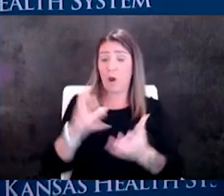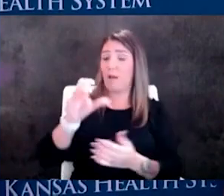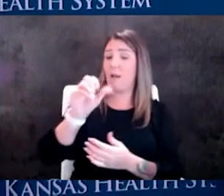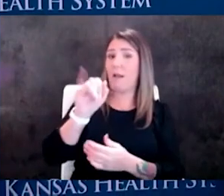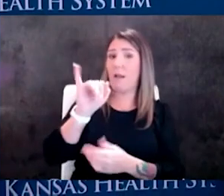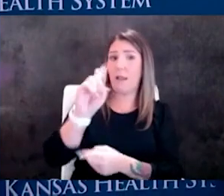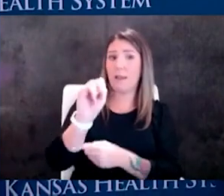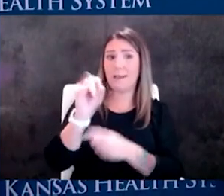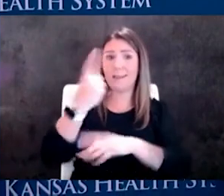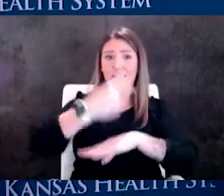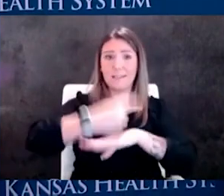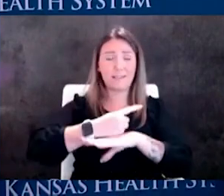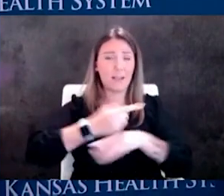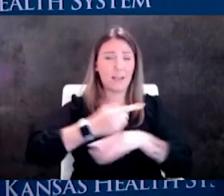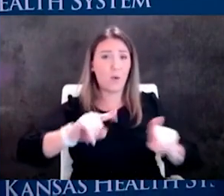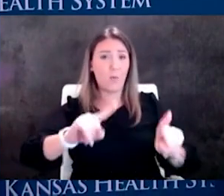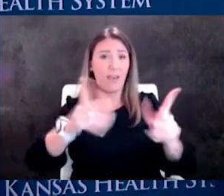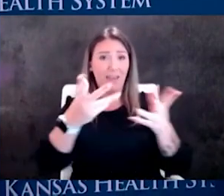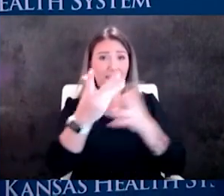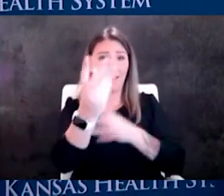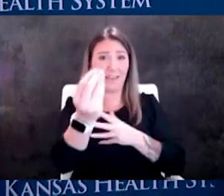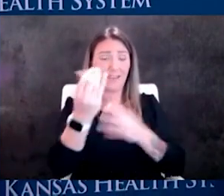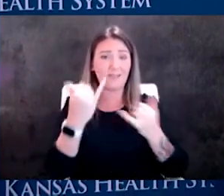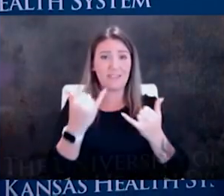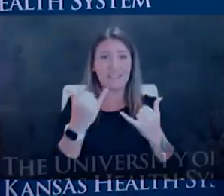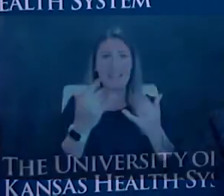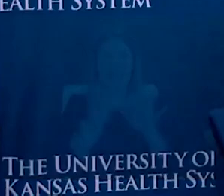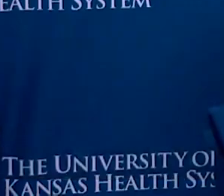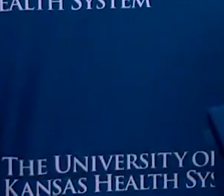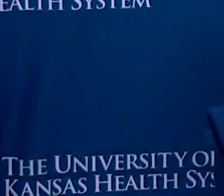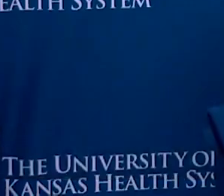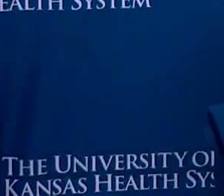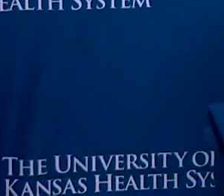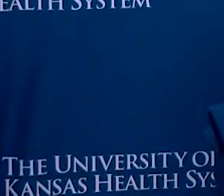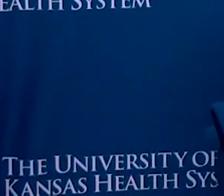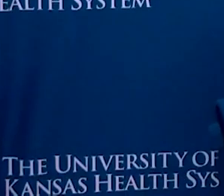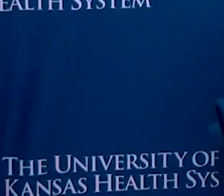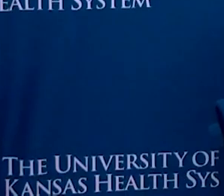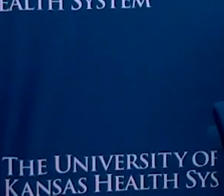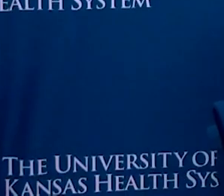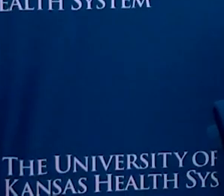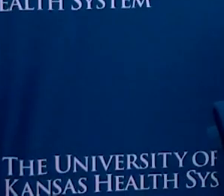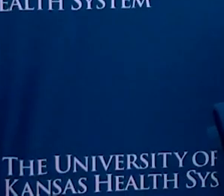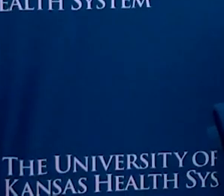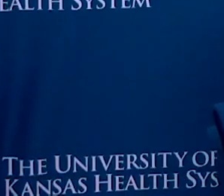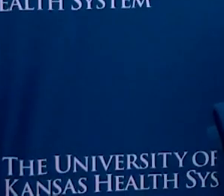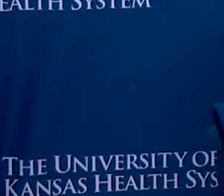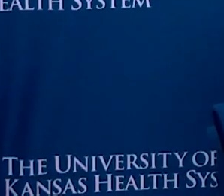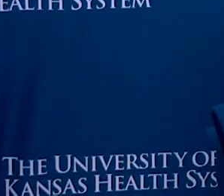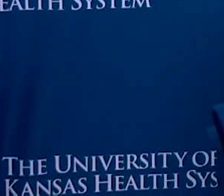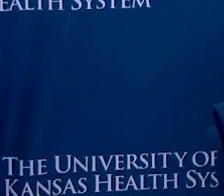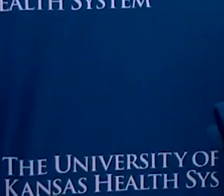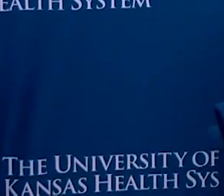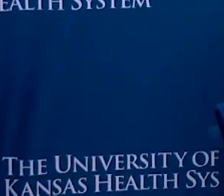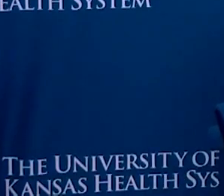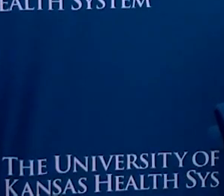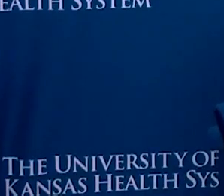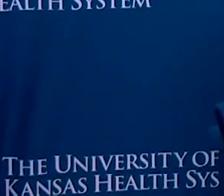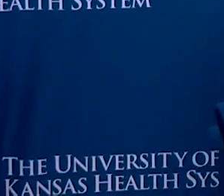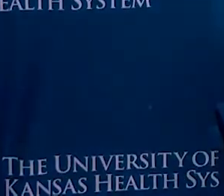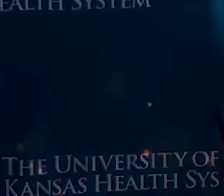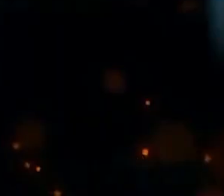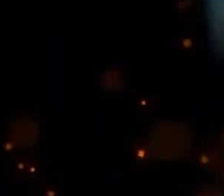let's take a look at some of the key events over the past 40 years since the start of the hiv aids epidemic everyone have a great day